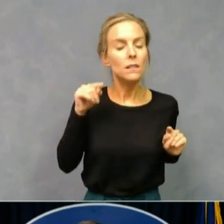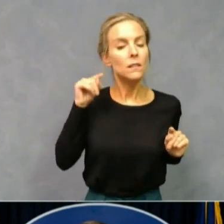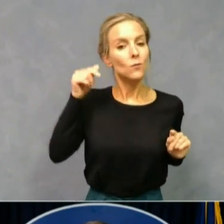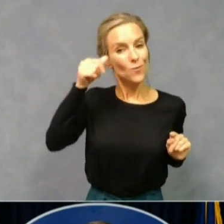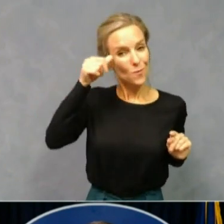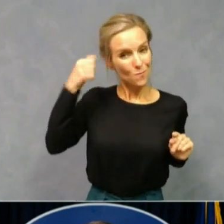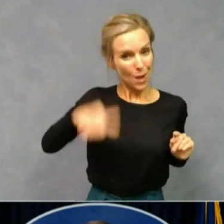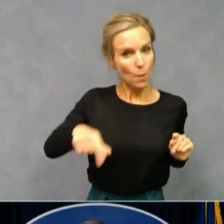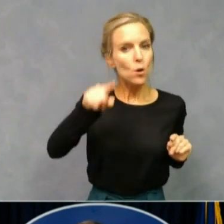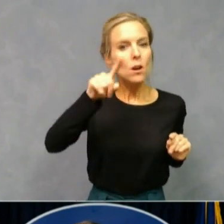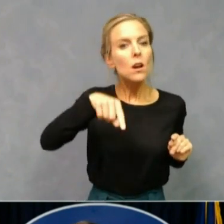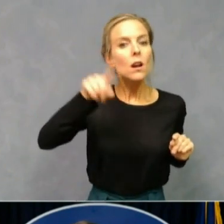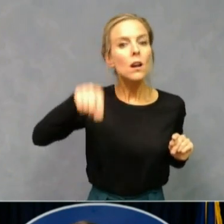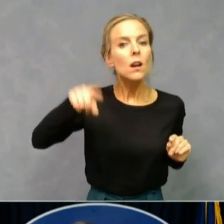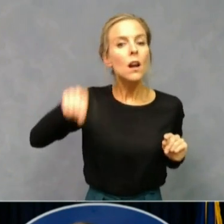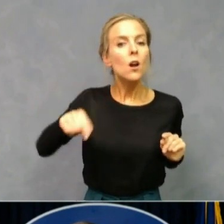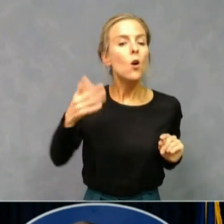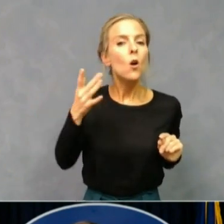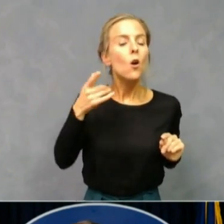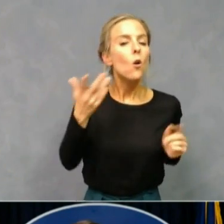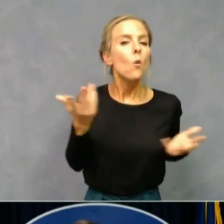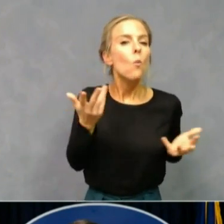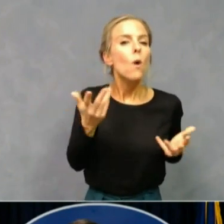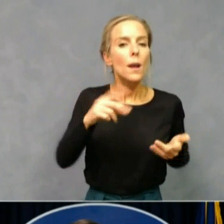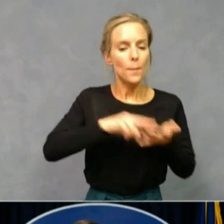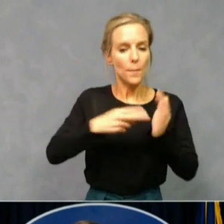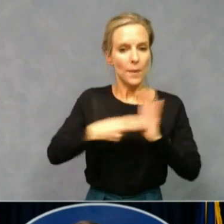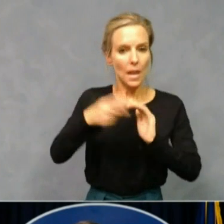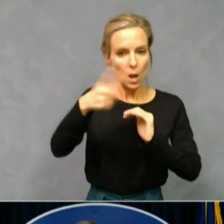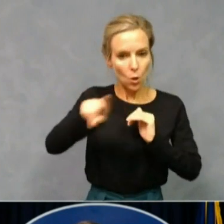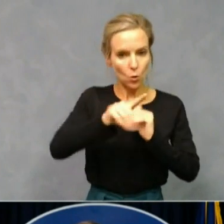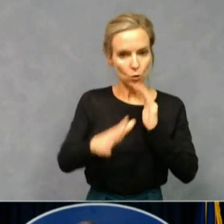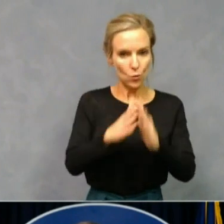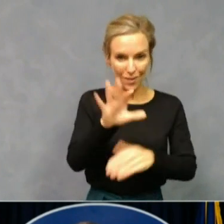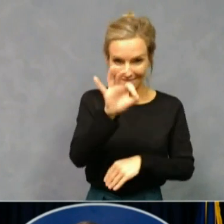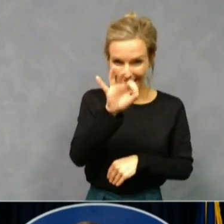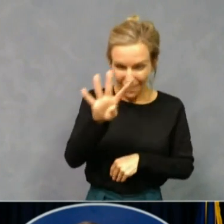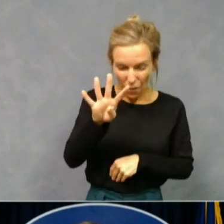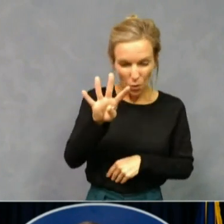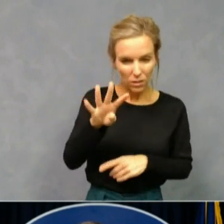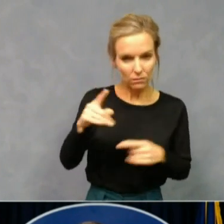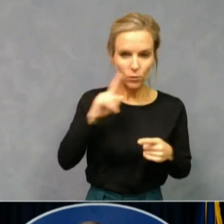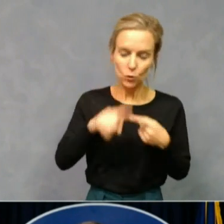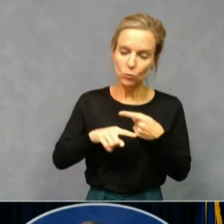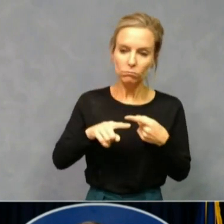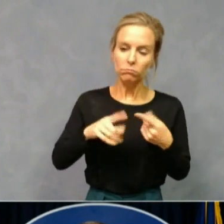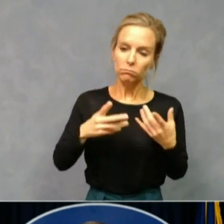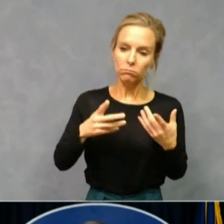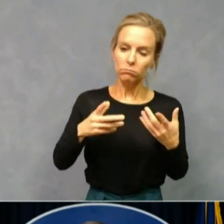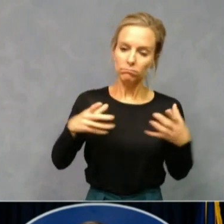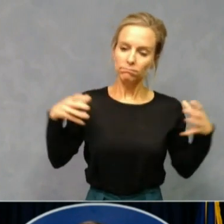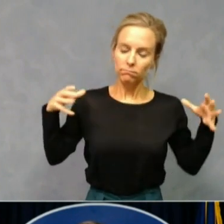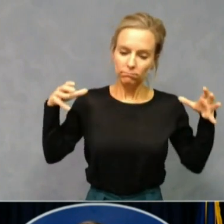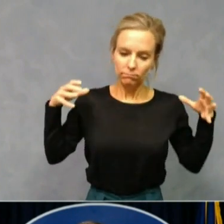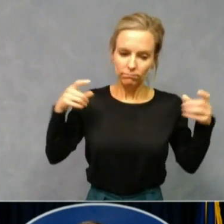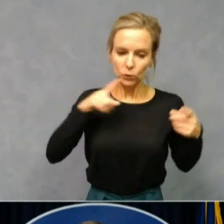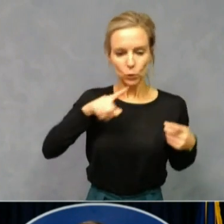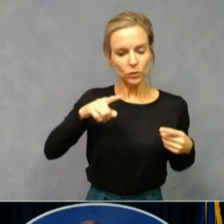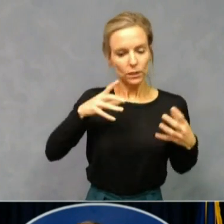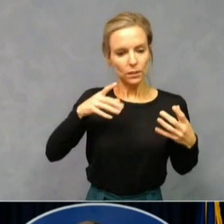is to provide a way for these communities, 94 of them, to come together with government, business,